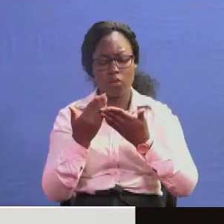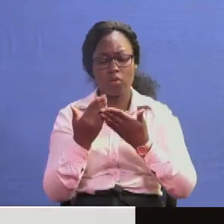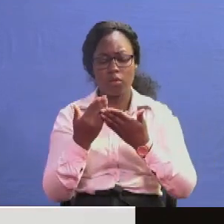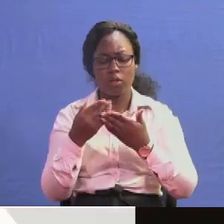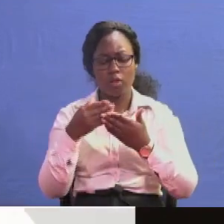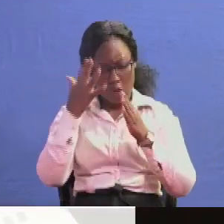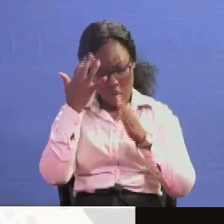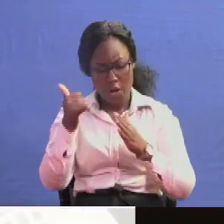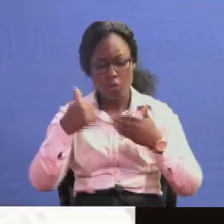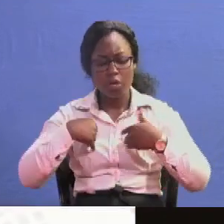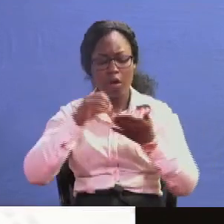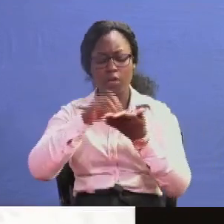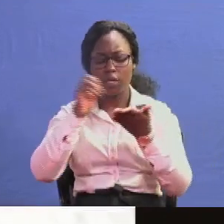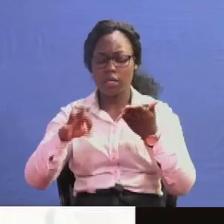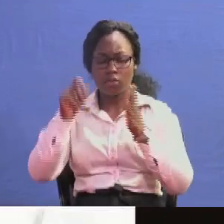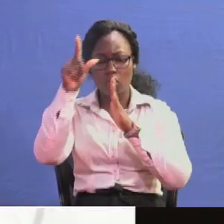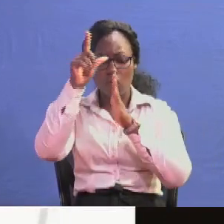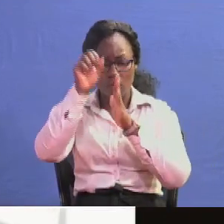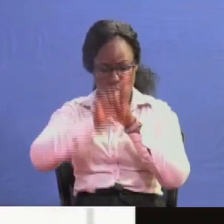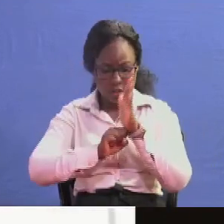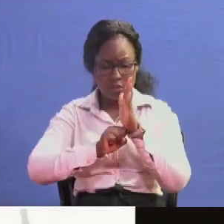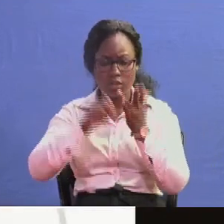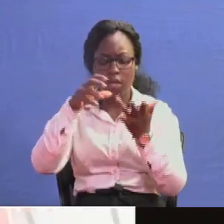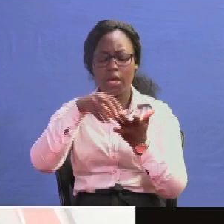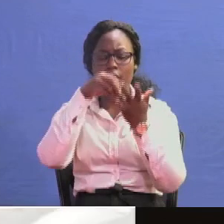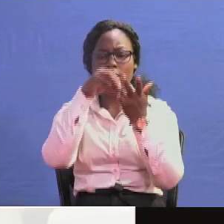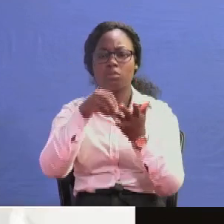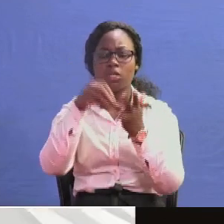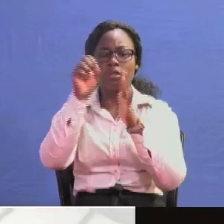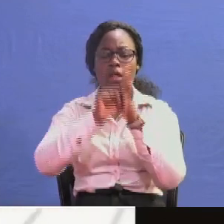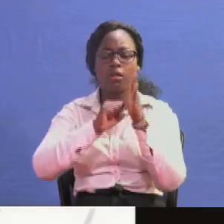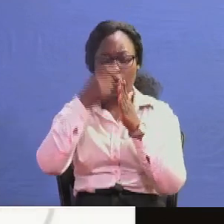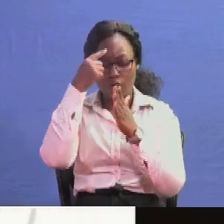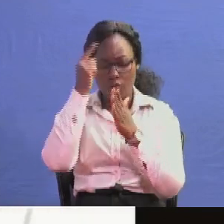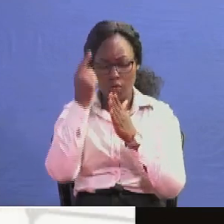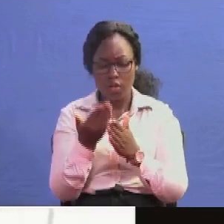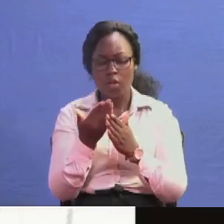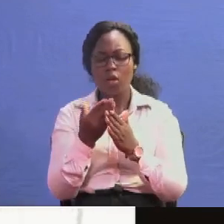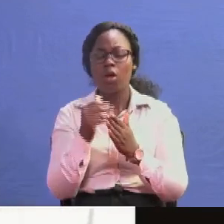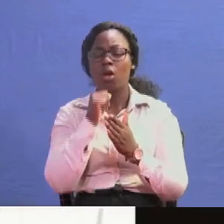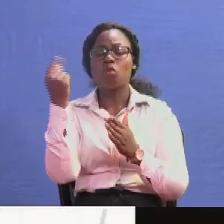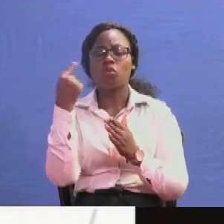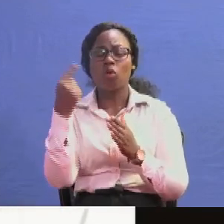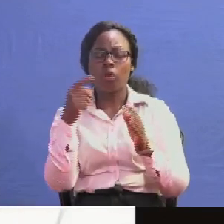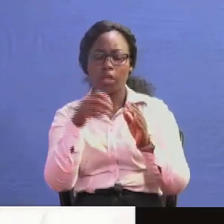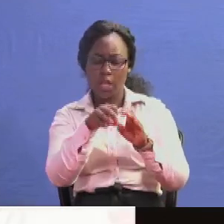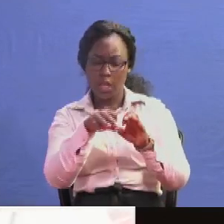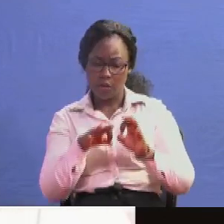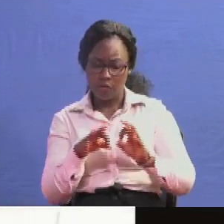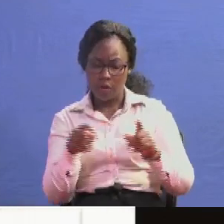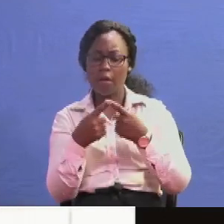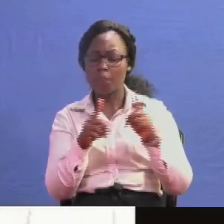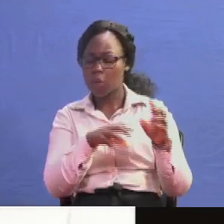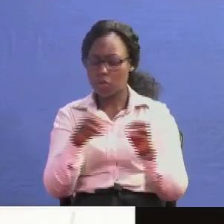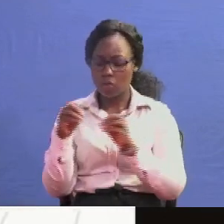reduction of subjects especially the practical subjects since the state was not fully funding the equipping and